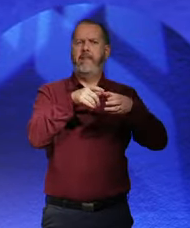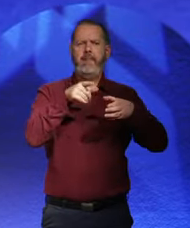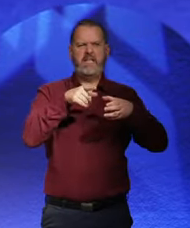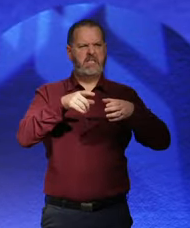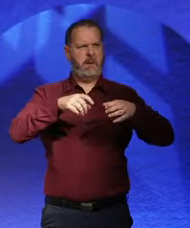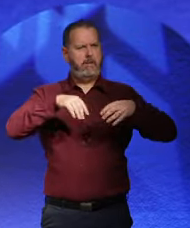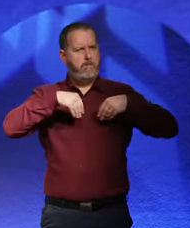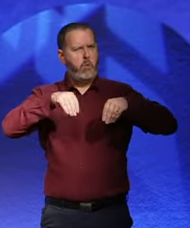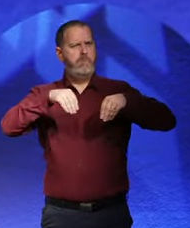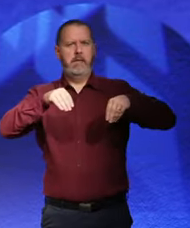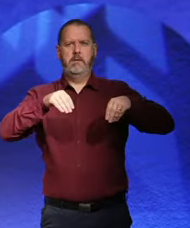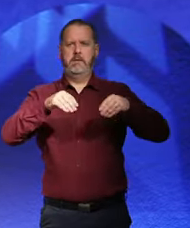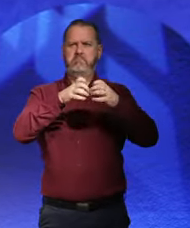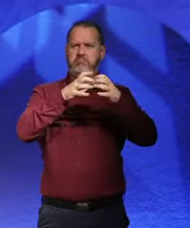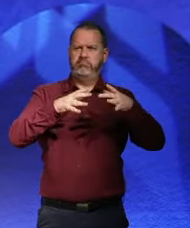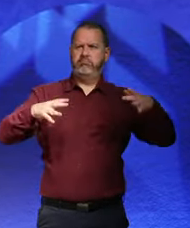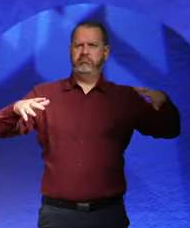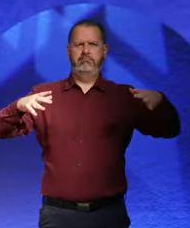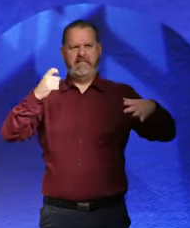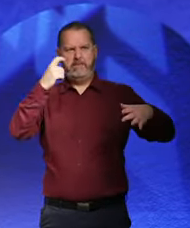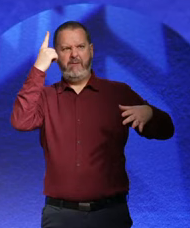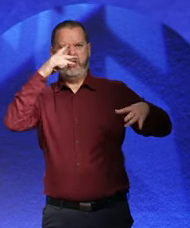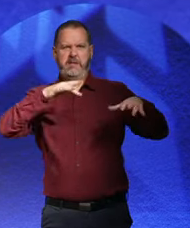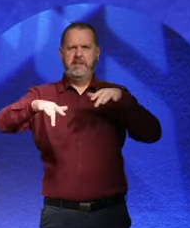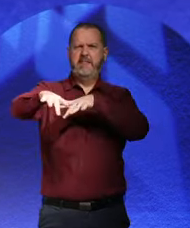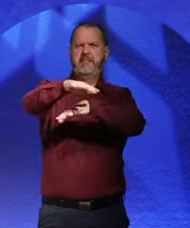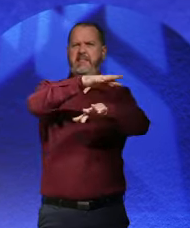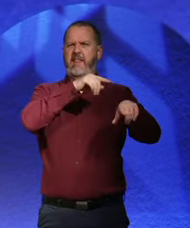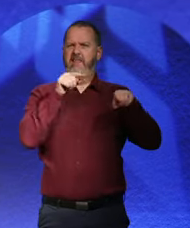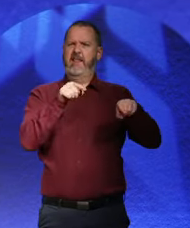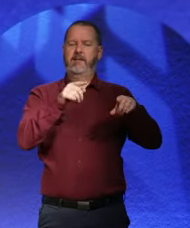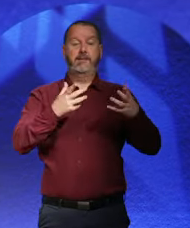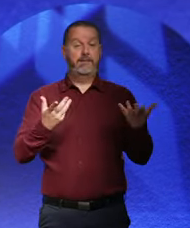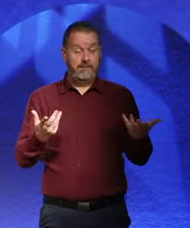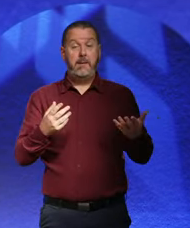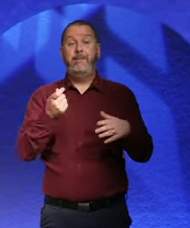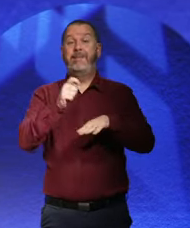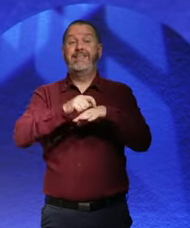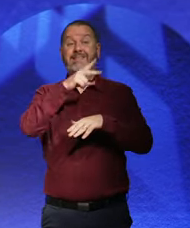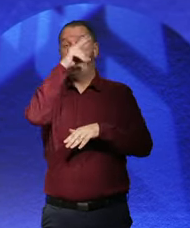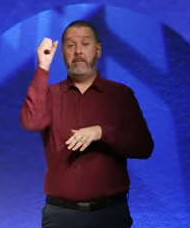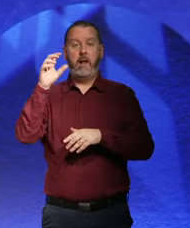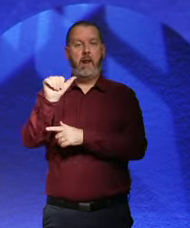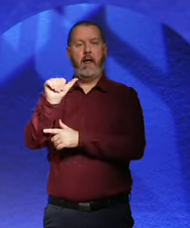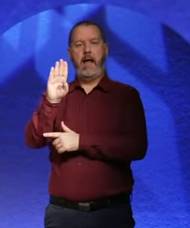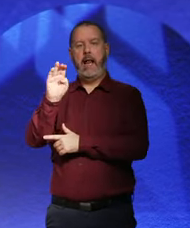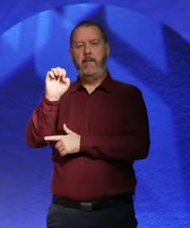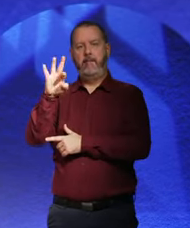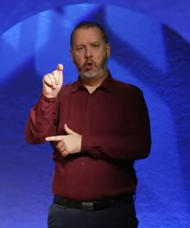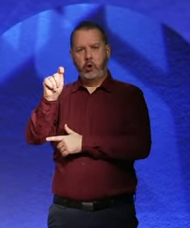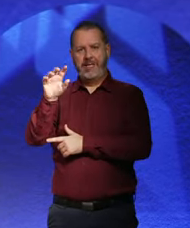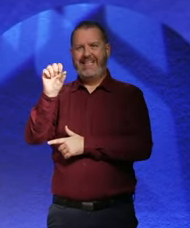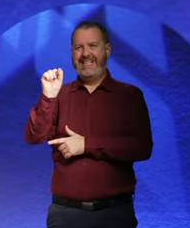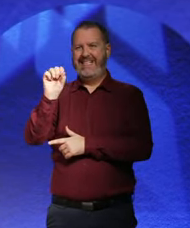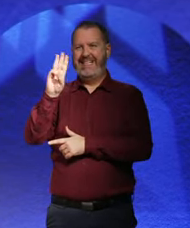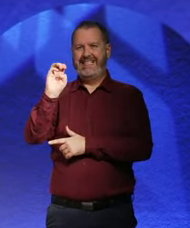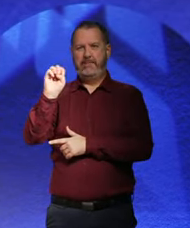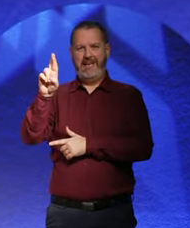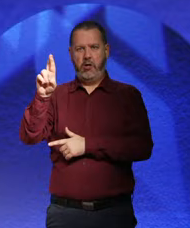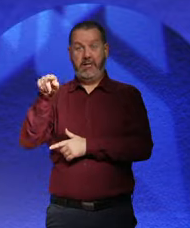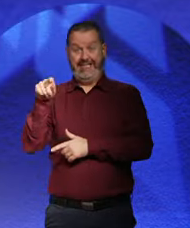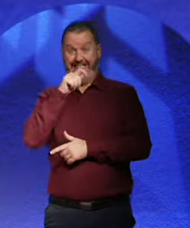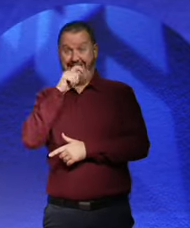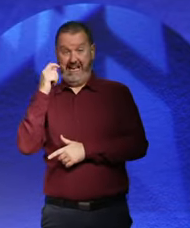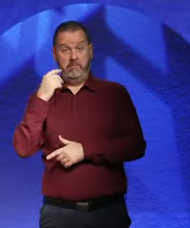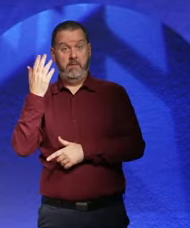psychological feeling. And I think the best example of that is Albert Speer. He said that, you know, he saw Hitler and he